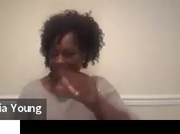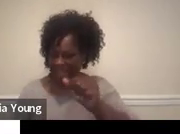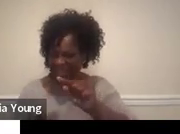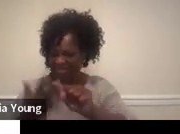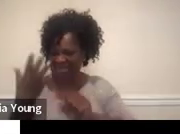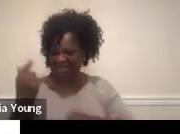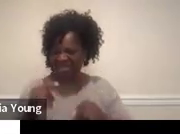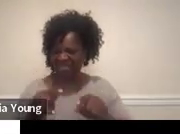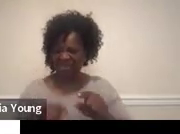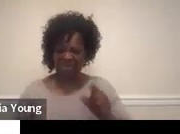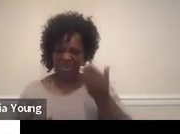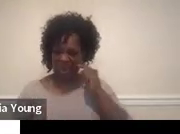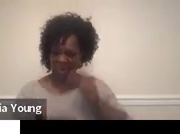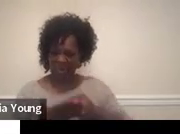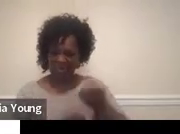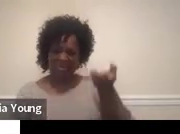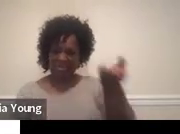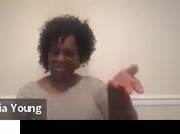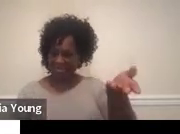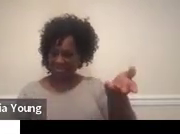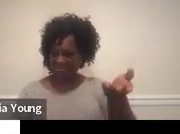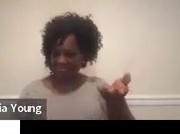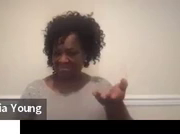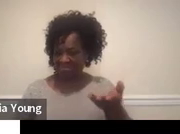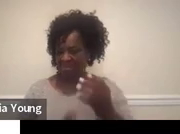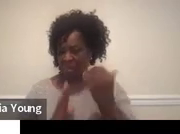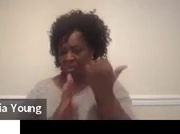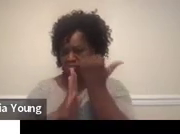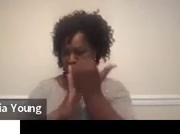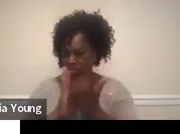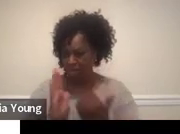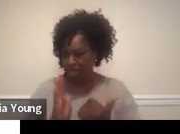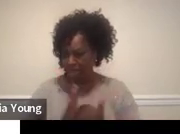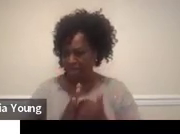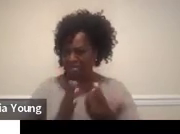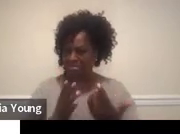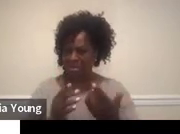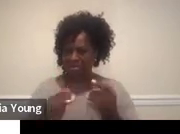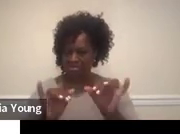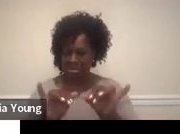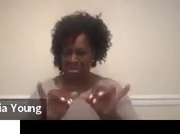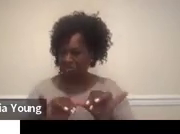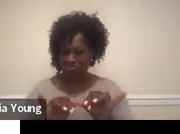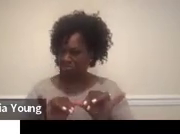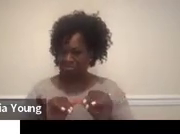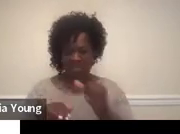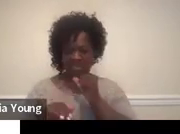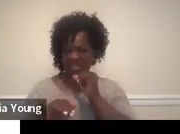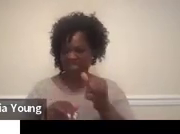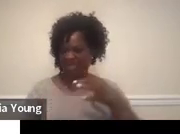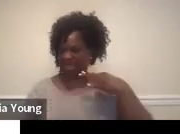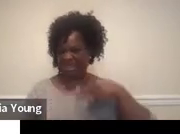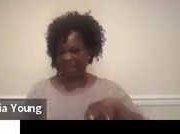Wyatts,-Johnson's, curriculum-based measures, etc. Those don't have transition components.